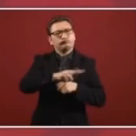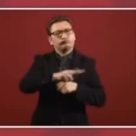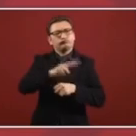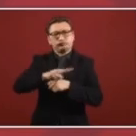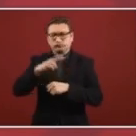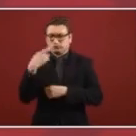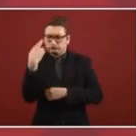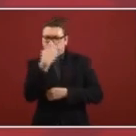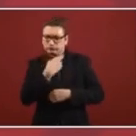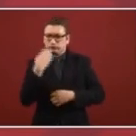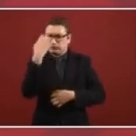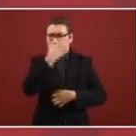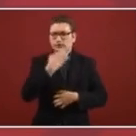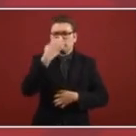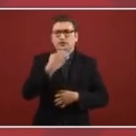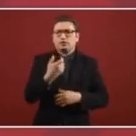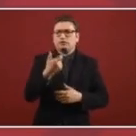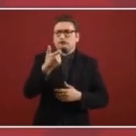are done